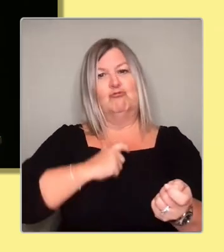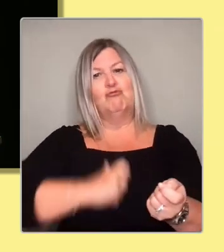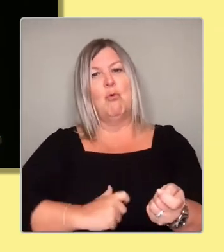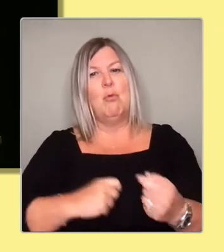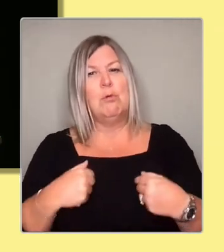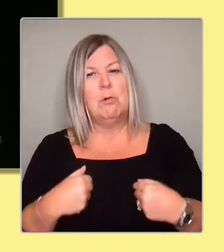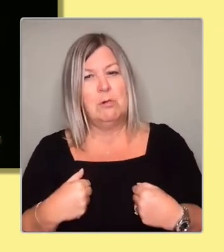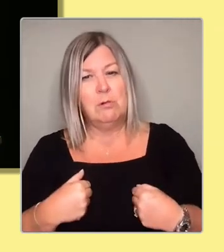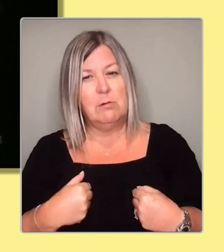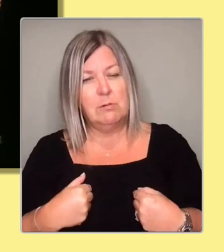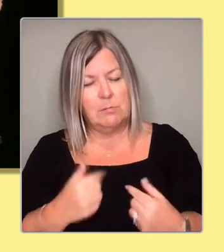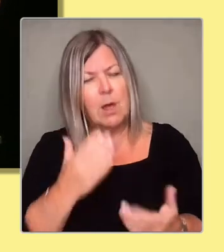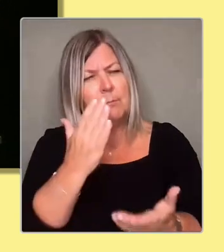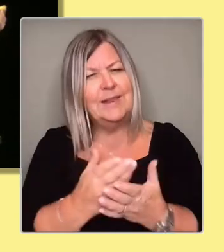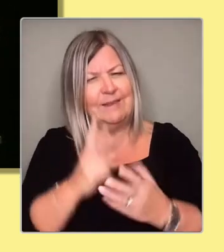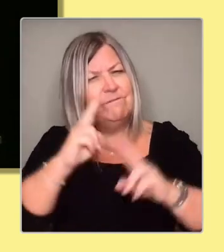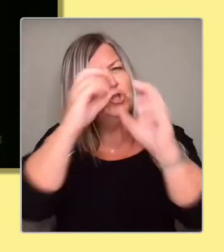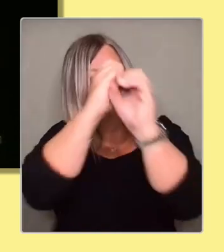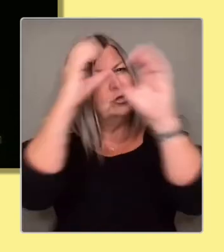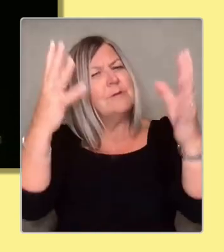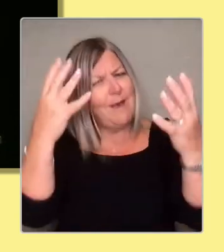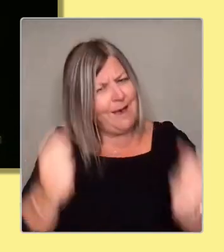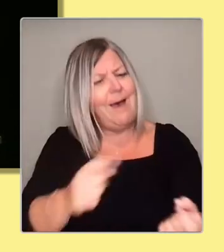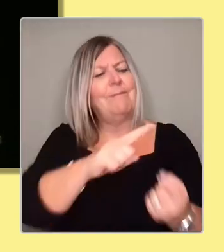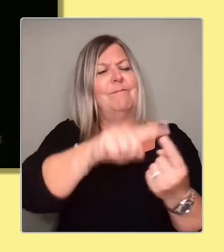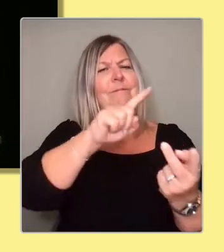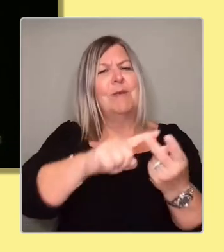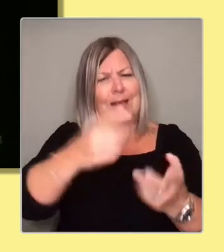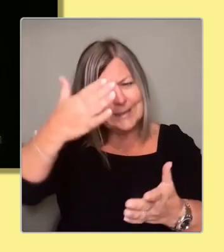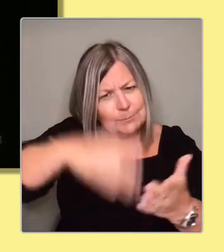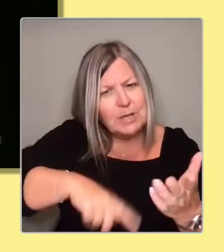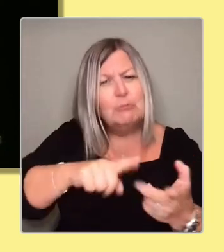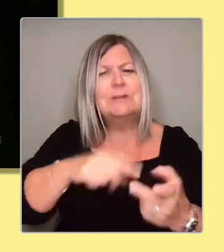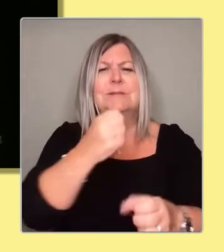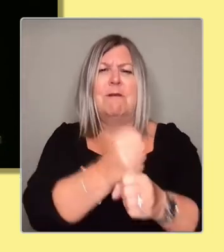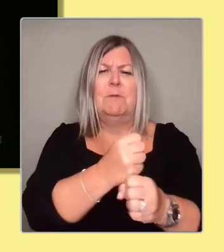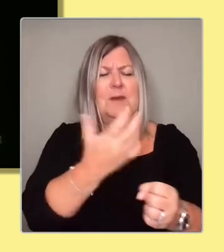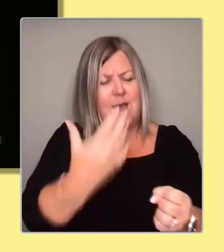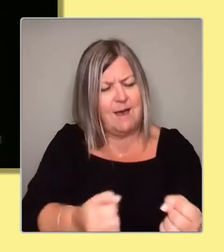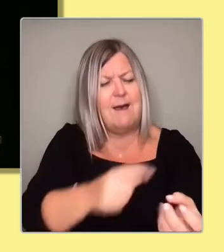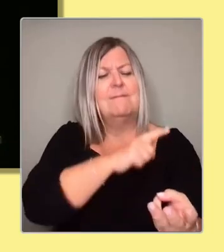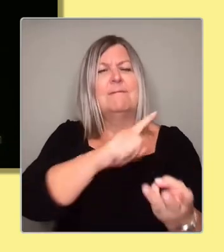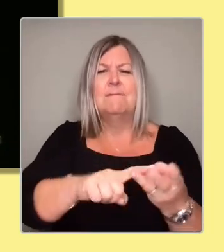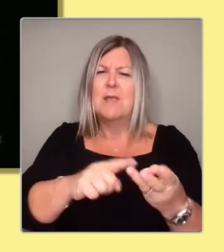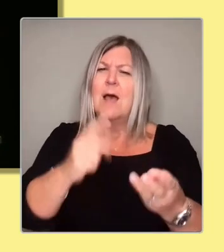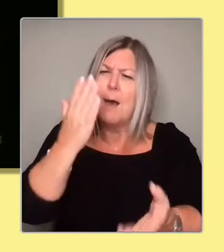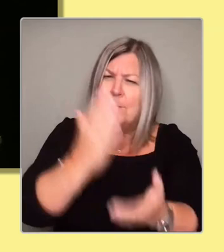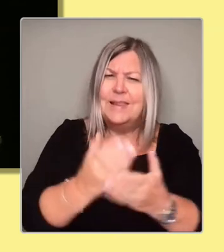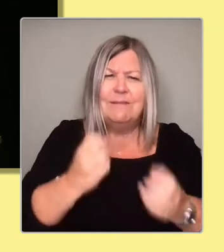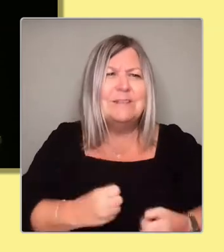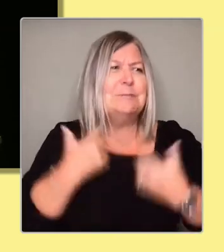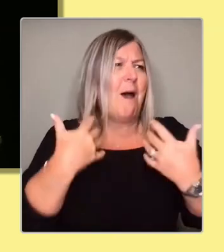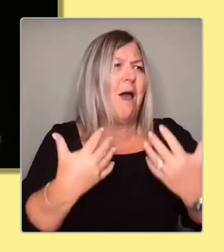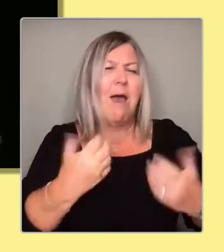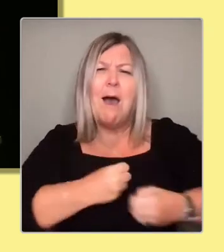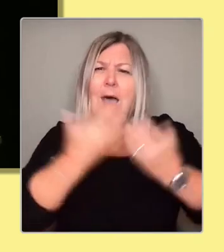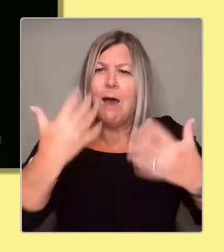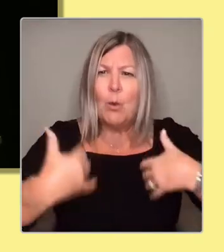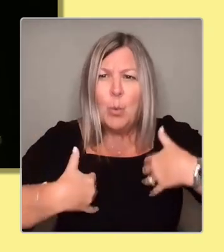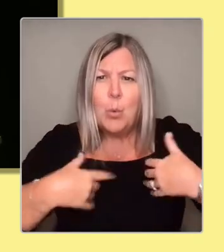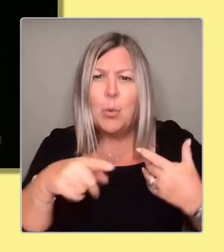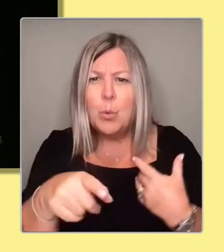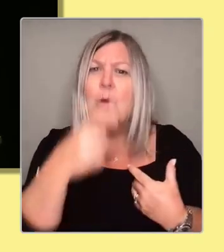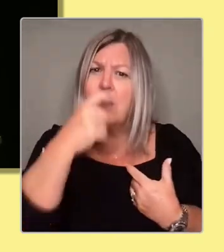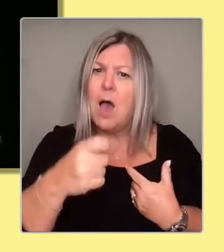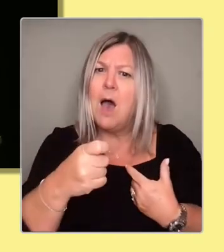I believe I have the experience in government. I believe I can inspire, bring people towards our movement. And that is the other question